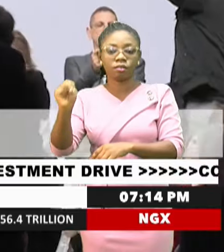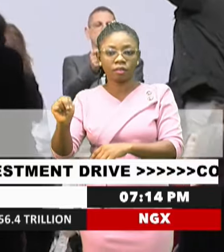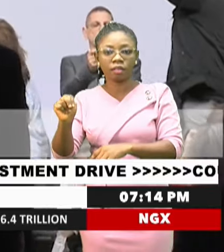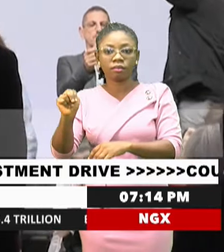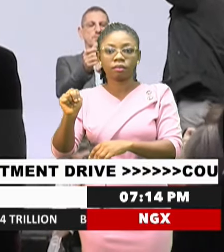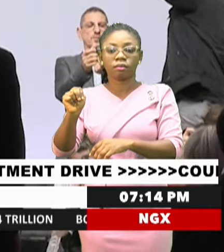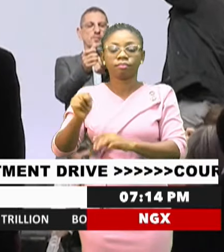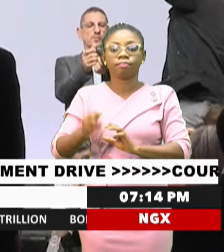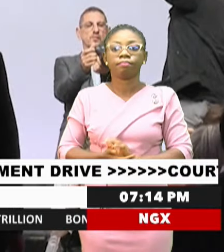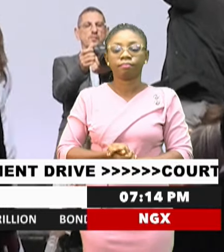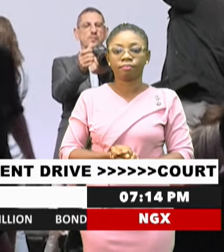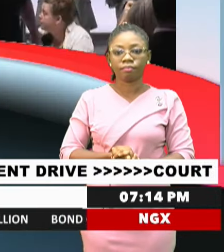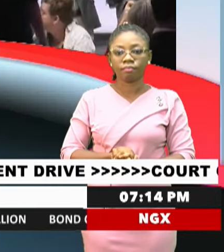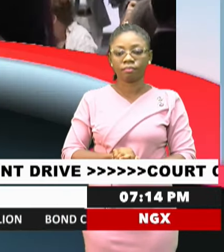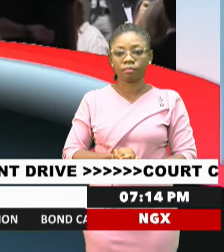Meletion.